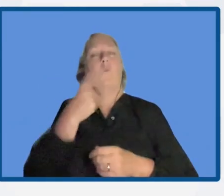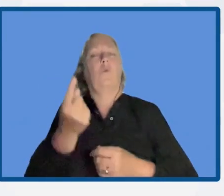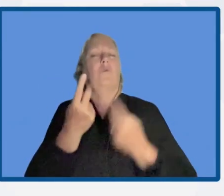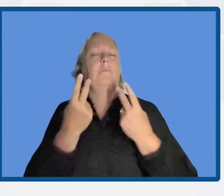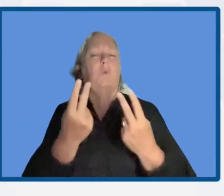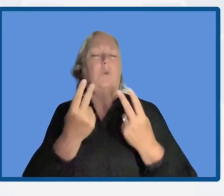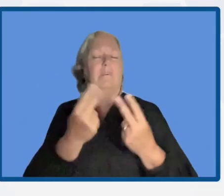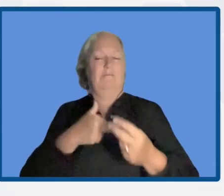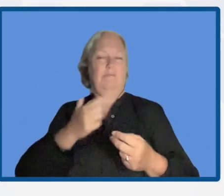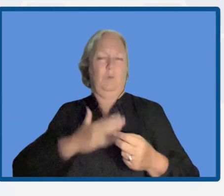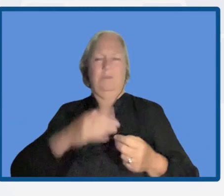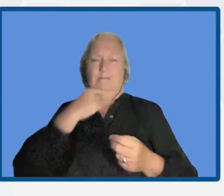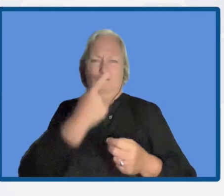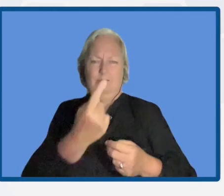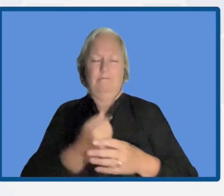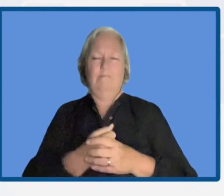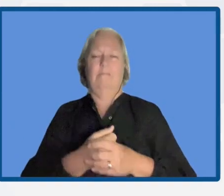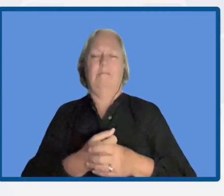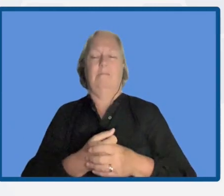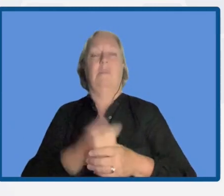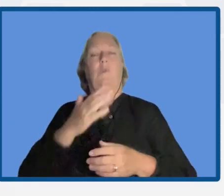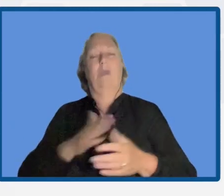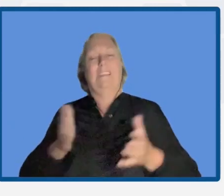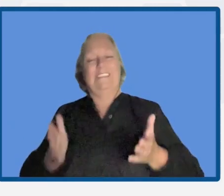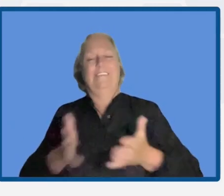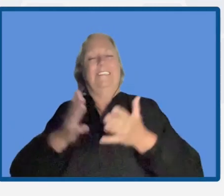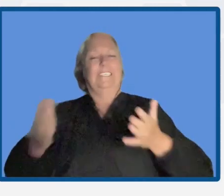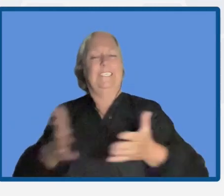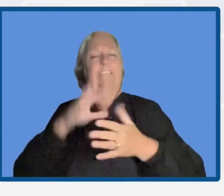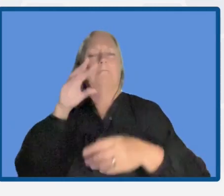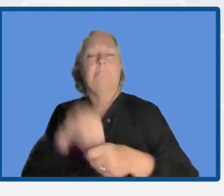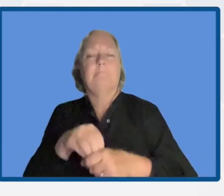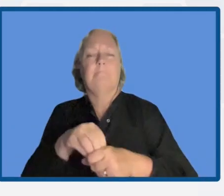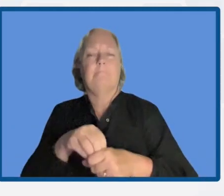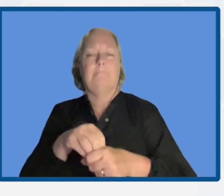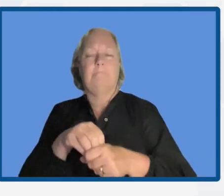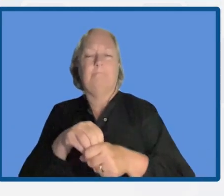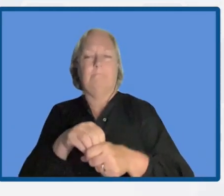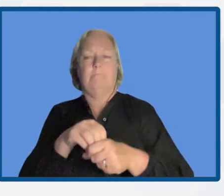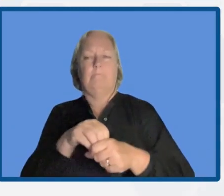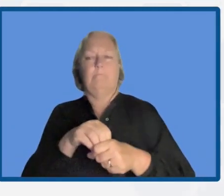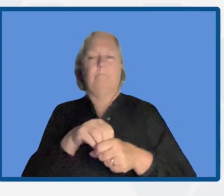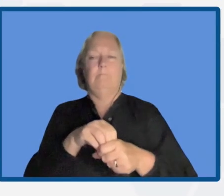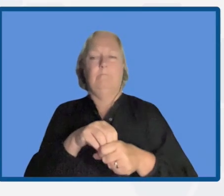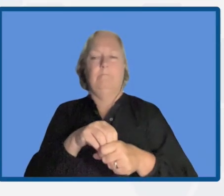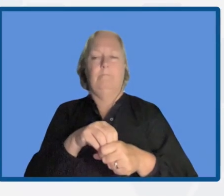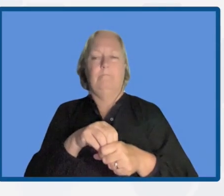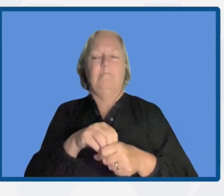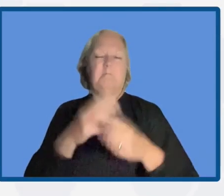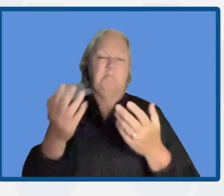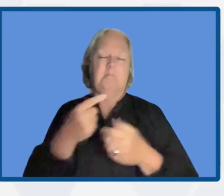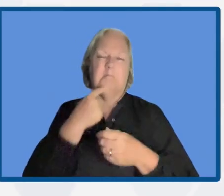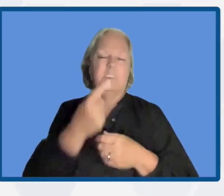to encourage participation, as has been mentioned earlier,